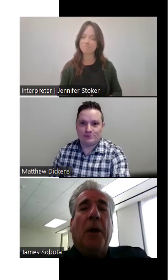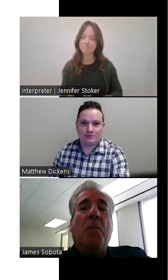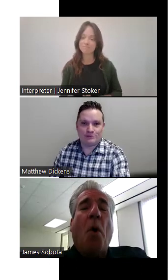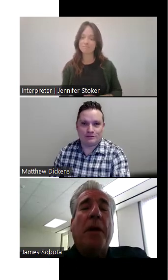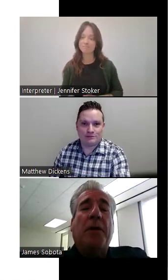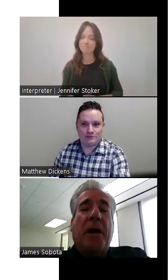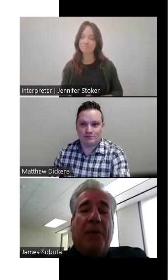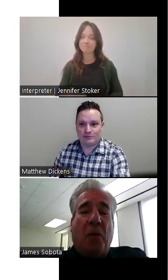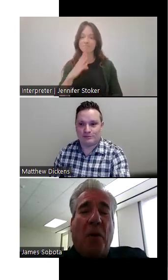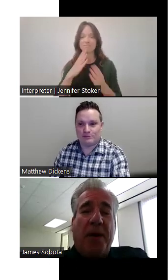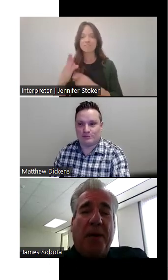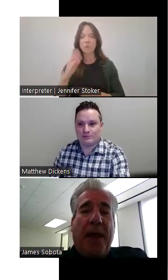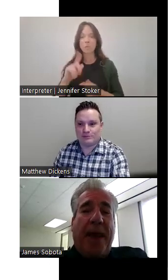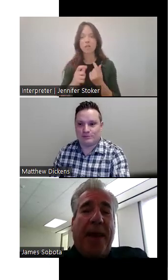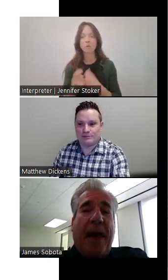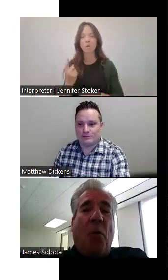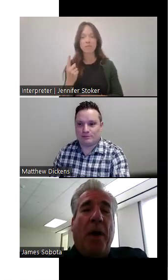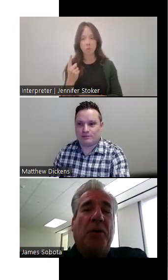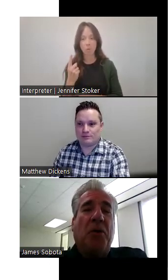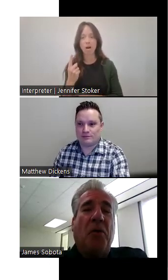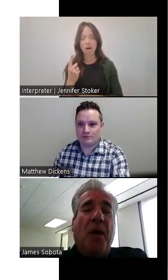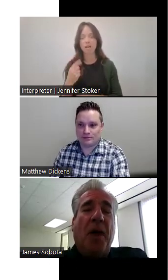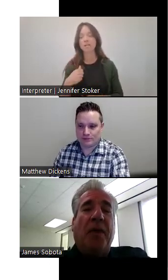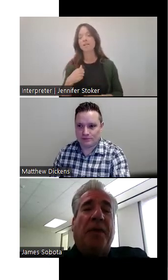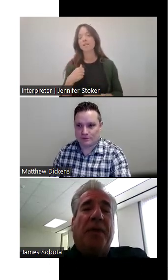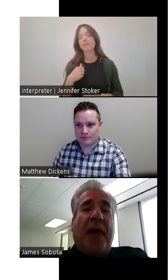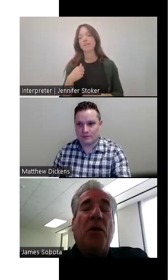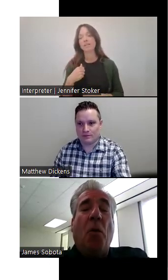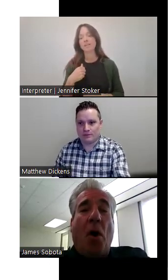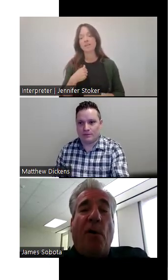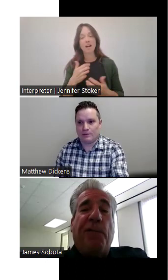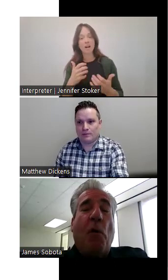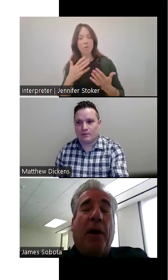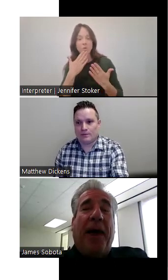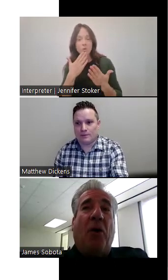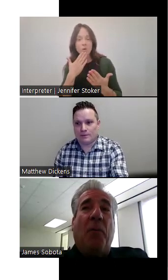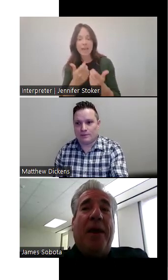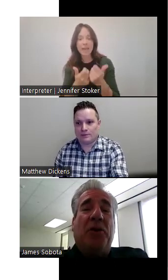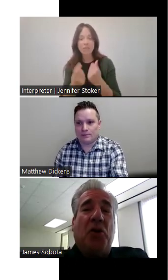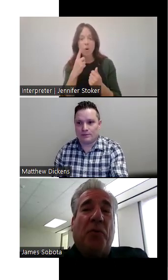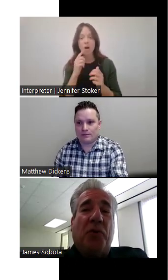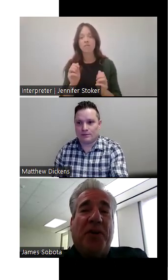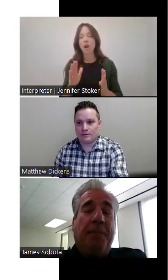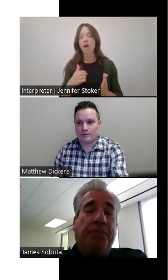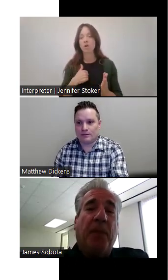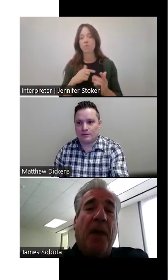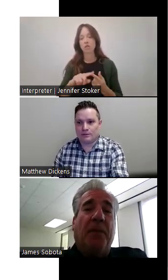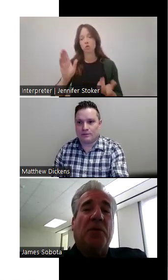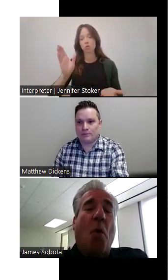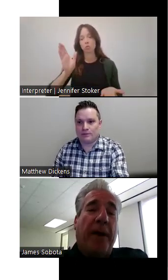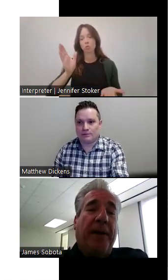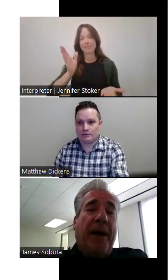Good morning to everyone and I want to thank you all for allowing me to present